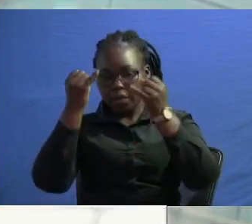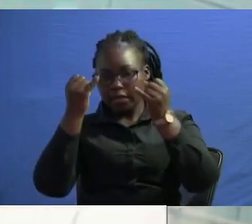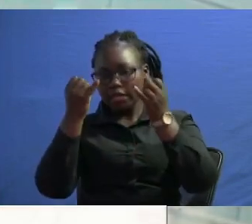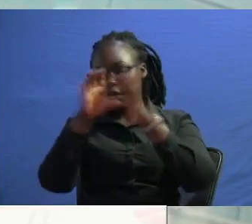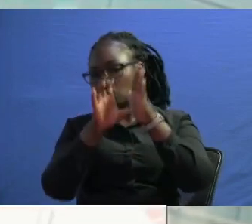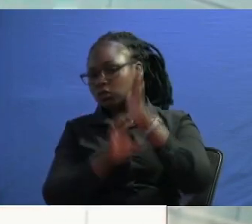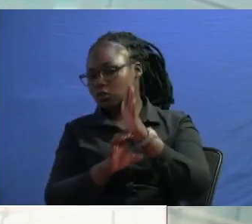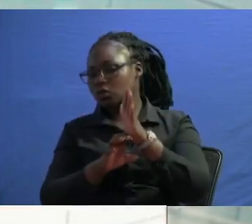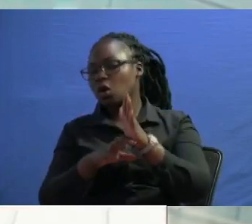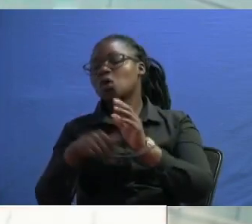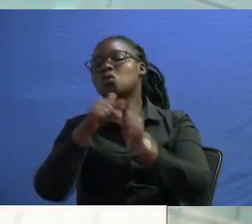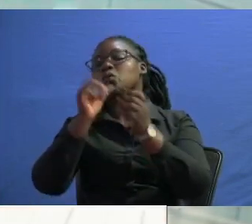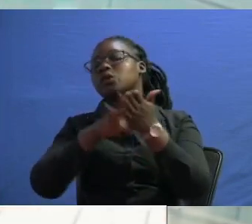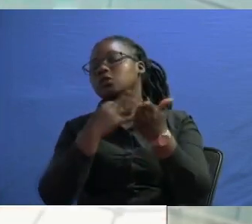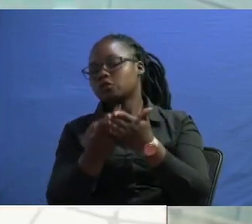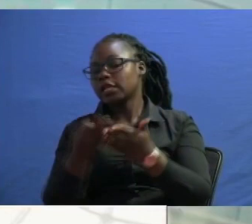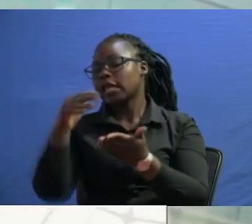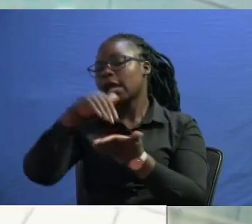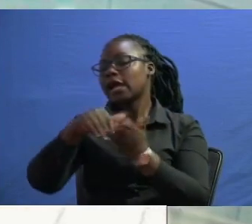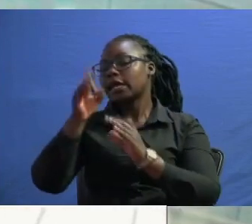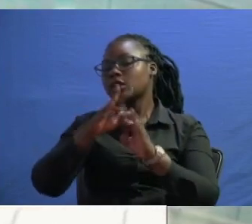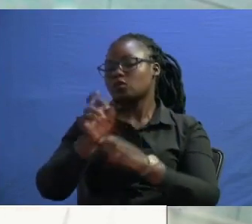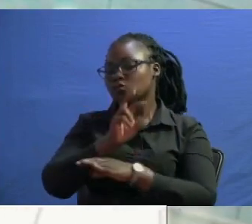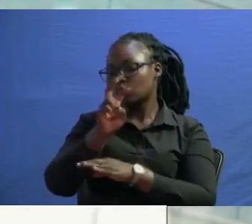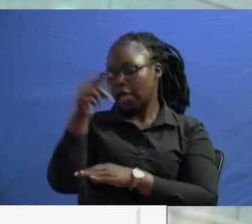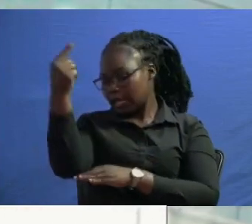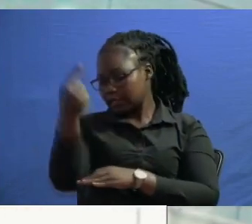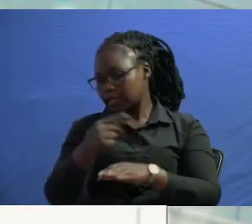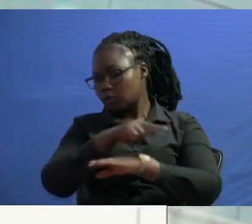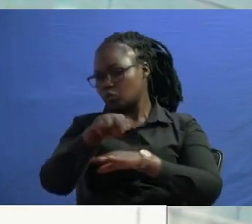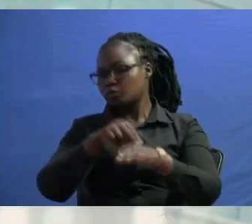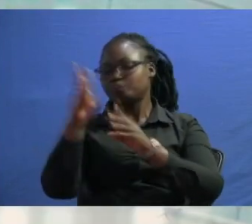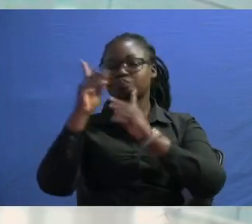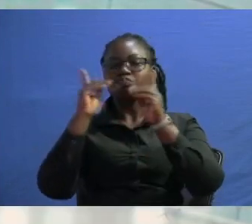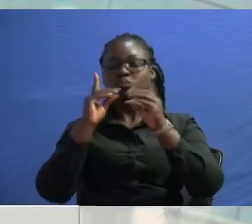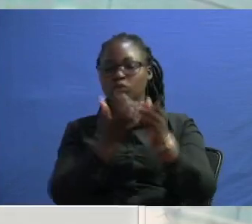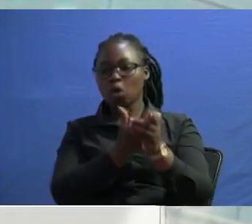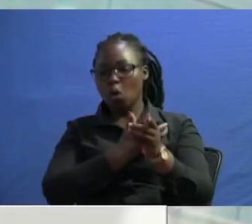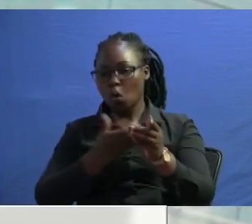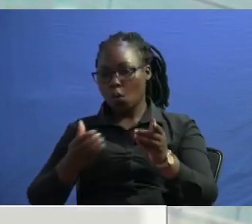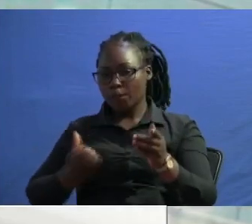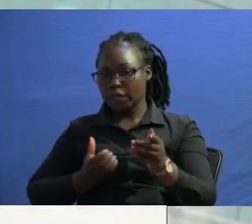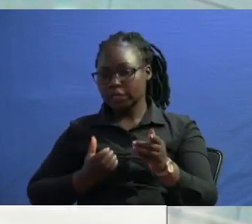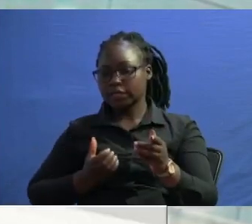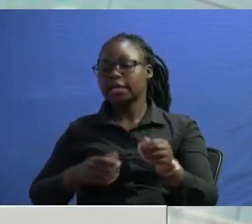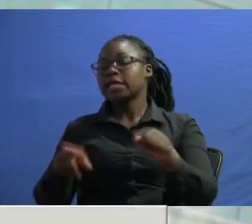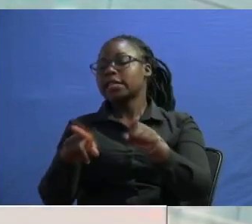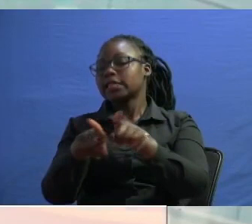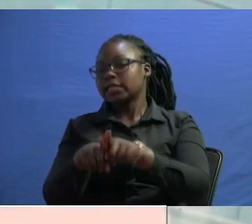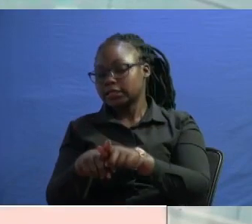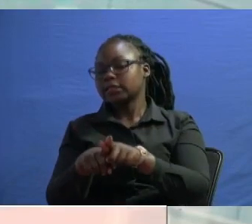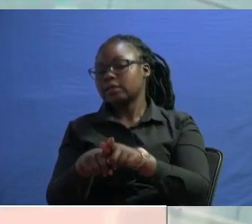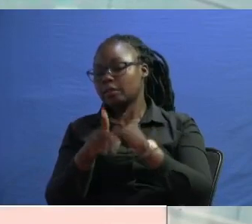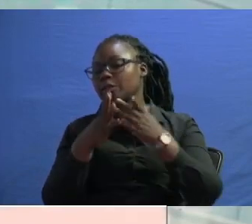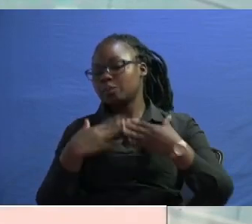check again this one now came into national uh dialogue committee and it is the same string of